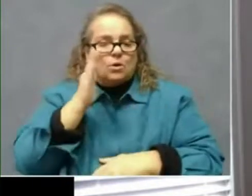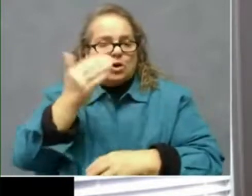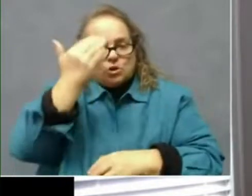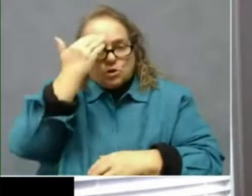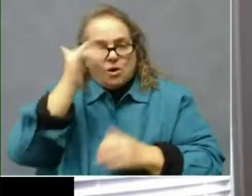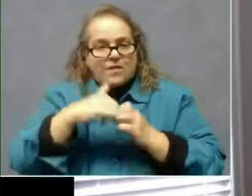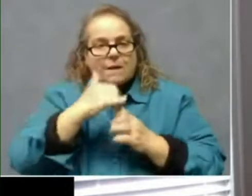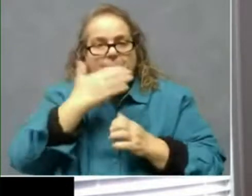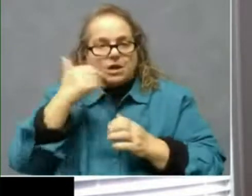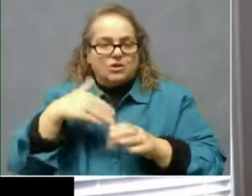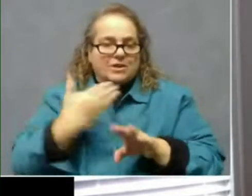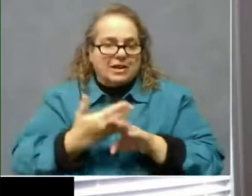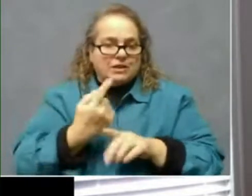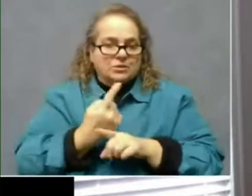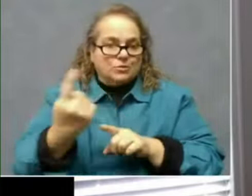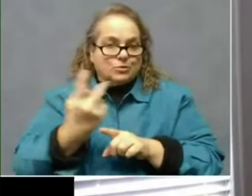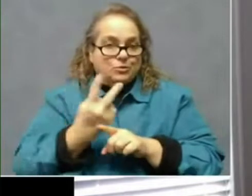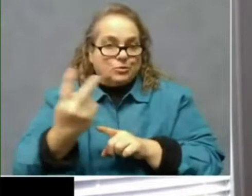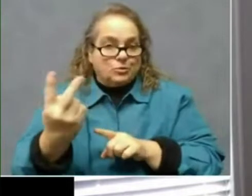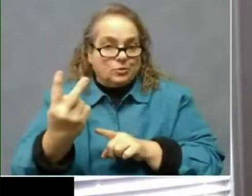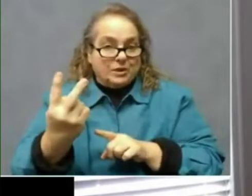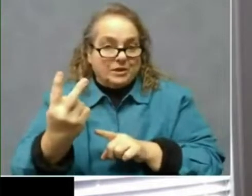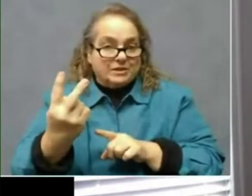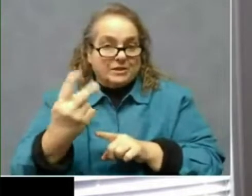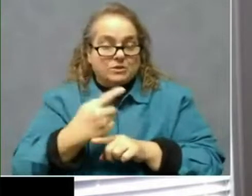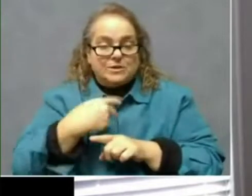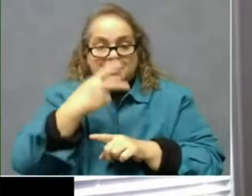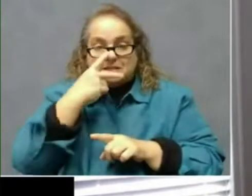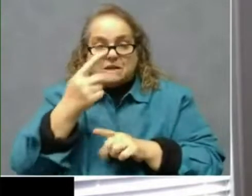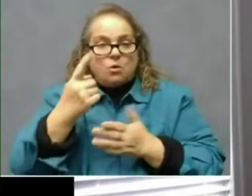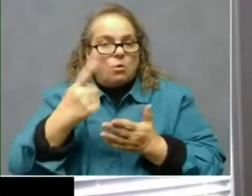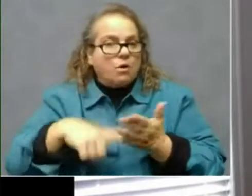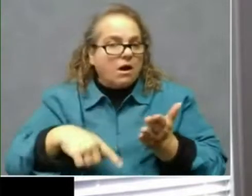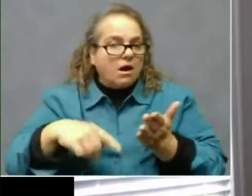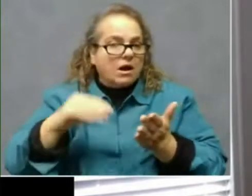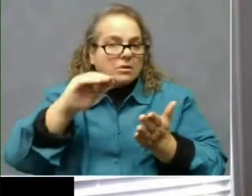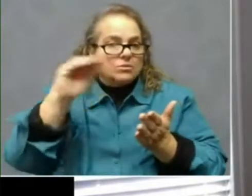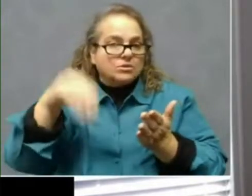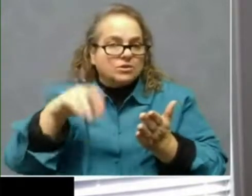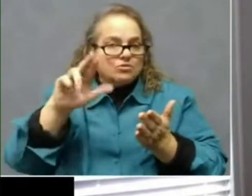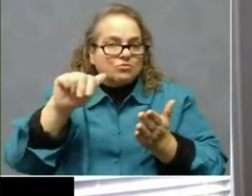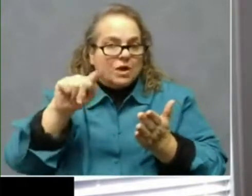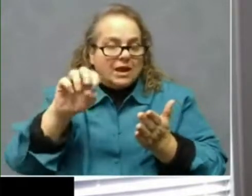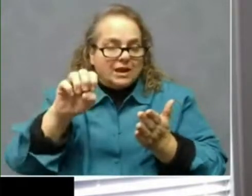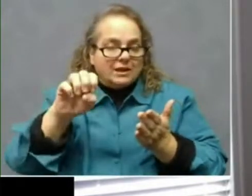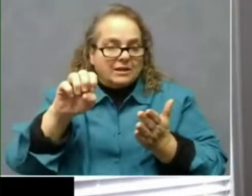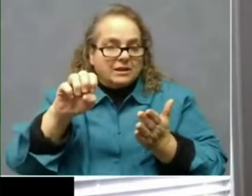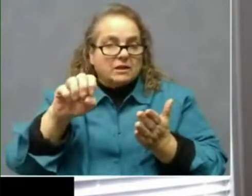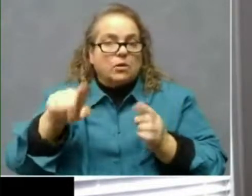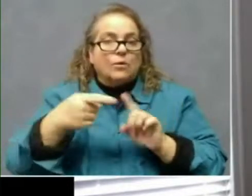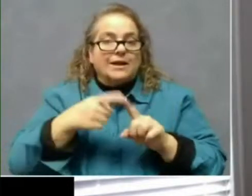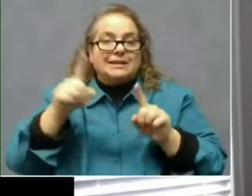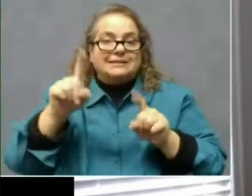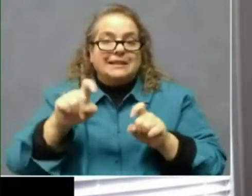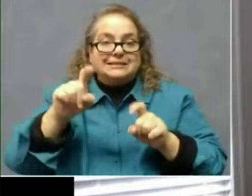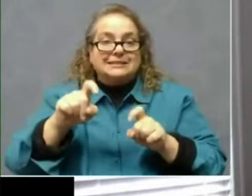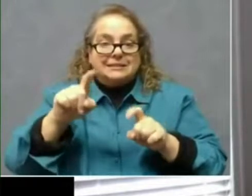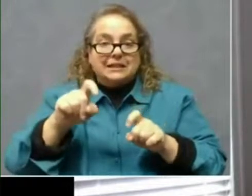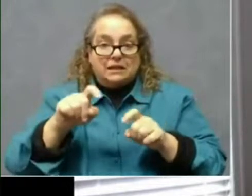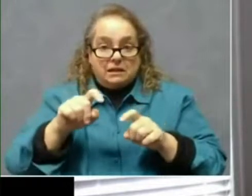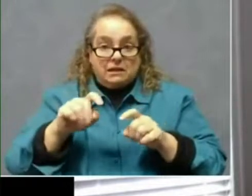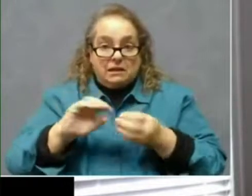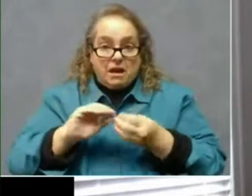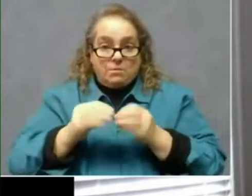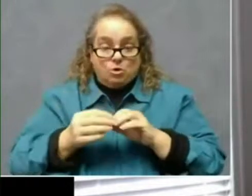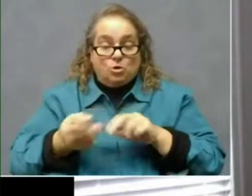weeks, as we see what the positivity rate does when testing volume again increases. And we'll also see what happens